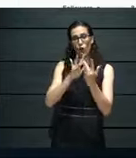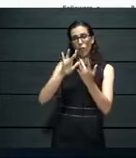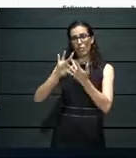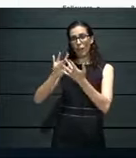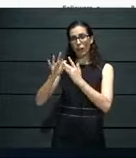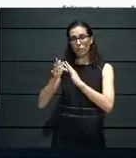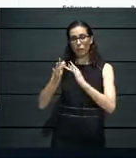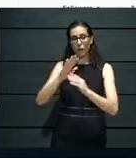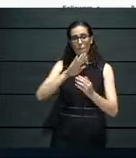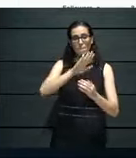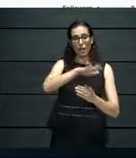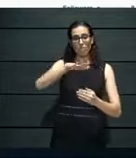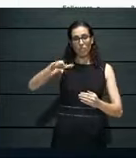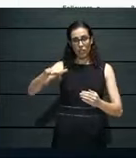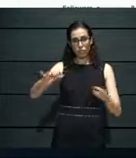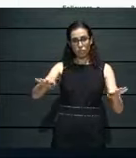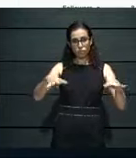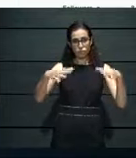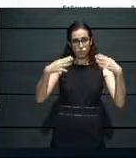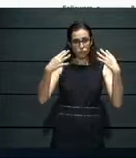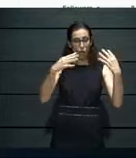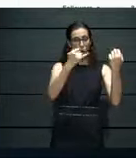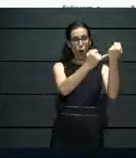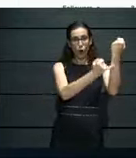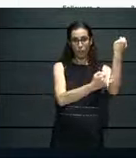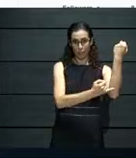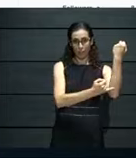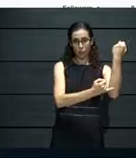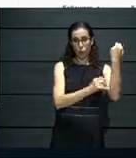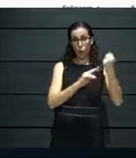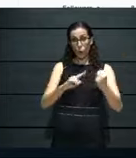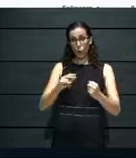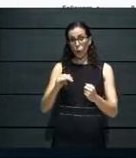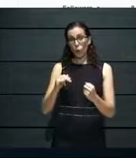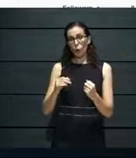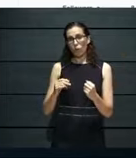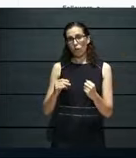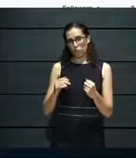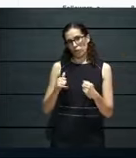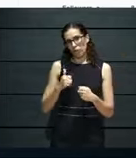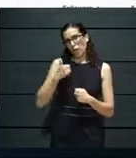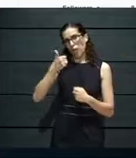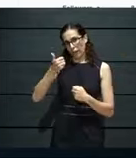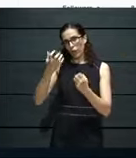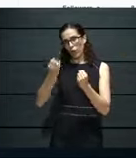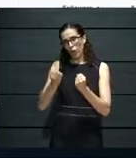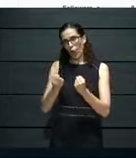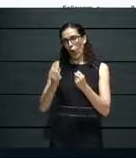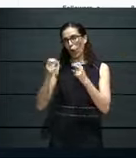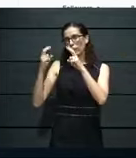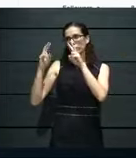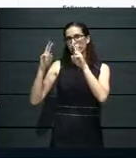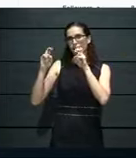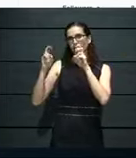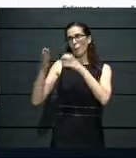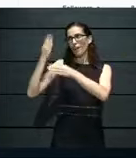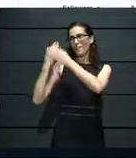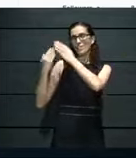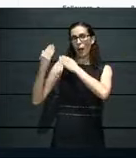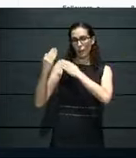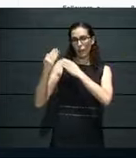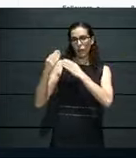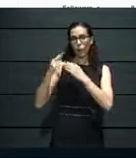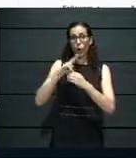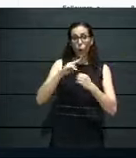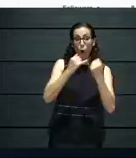platform. Um, and it is ideal to have the traditional way of doing things and the online and the online